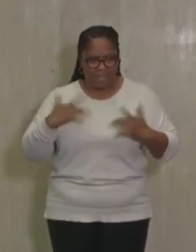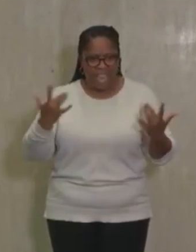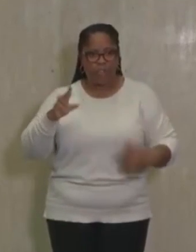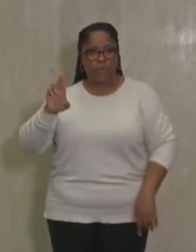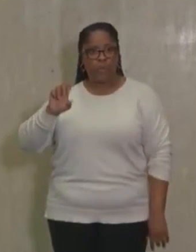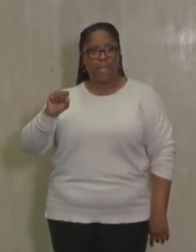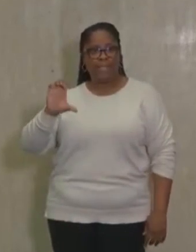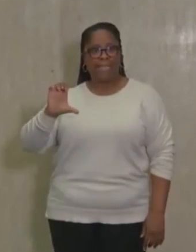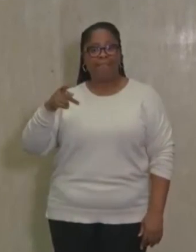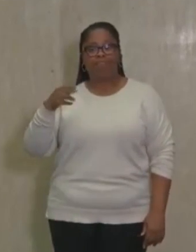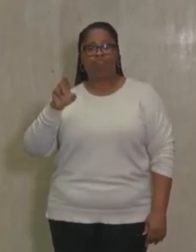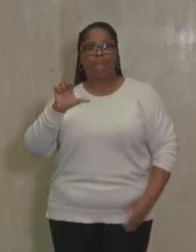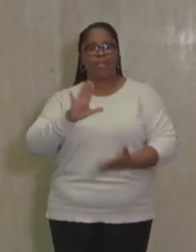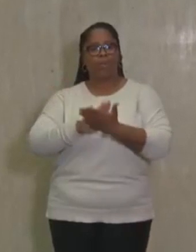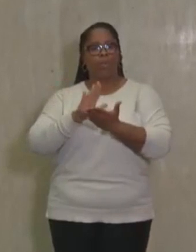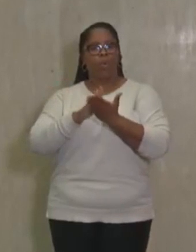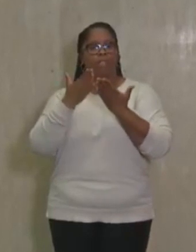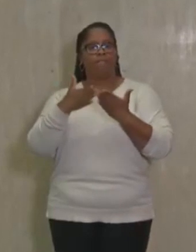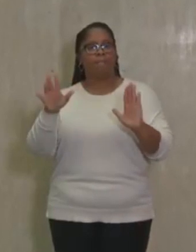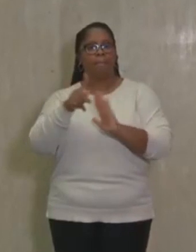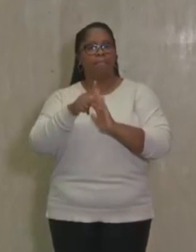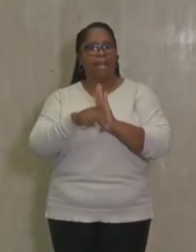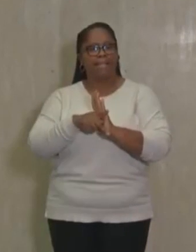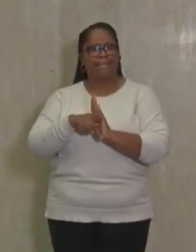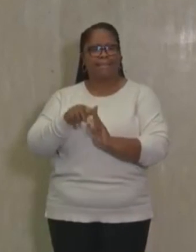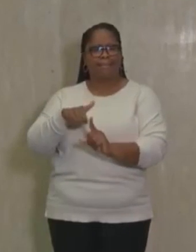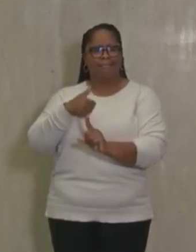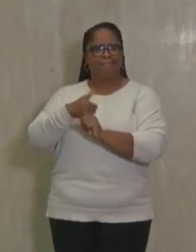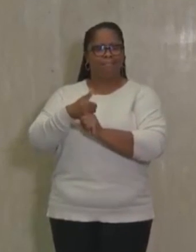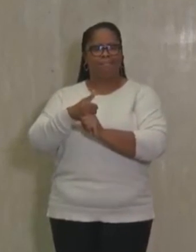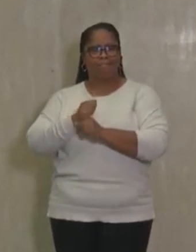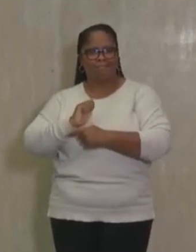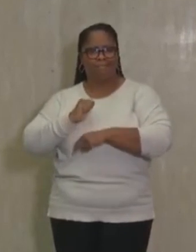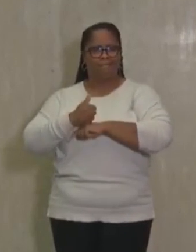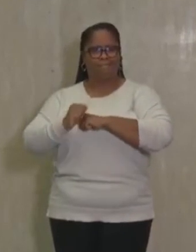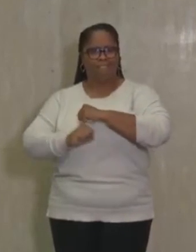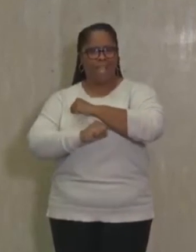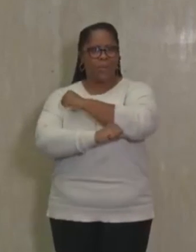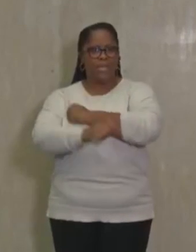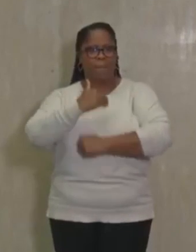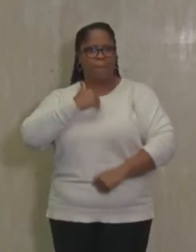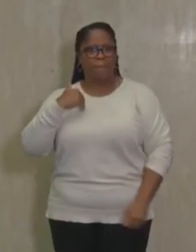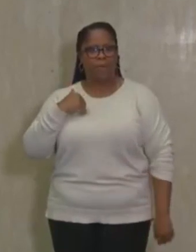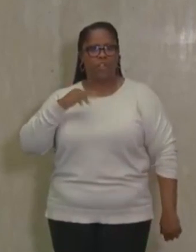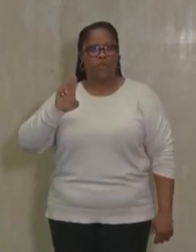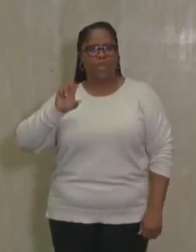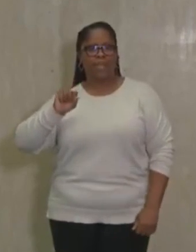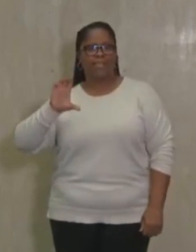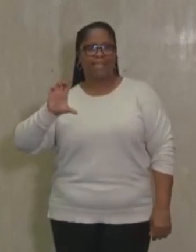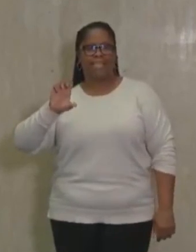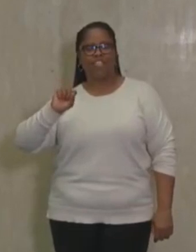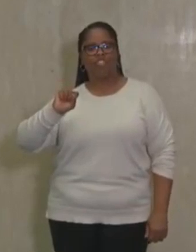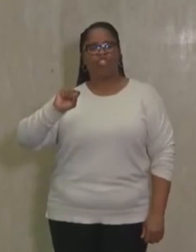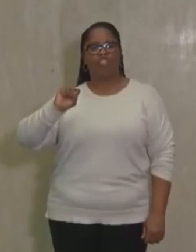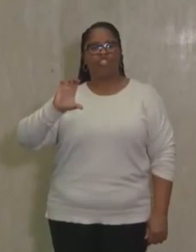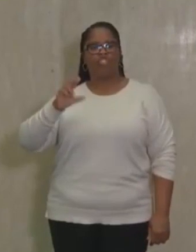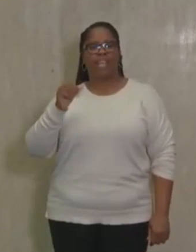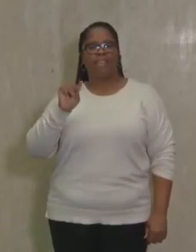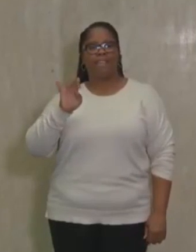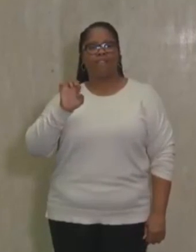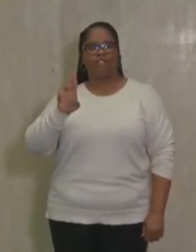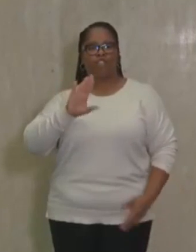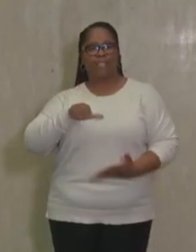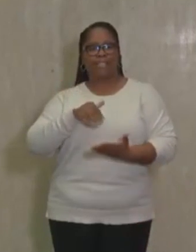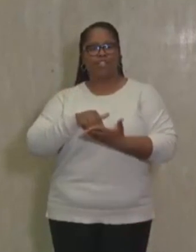USC Price School of Public Policy, and he's a founding member of the USC Schaeffer Center, and he's going to be able to